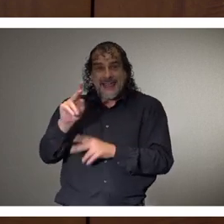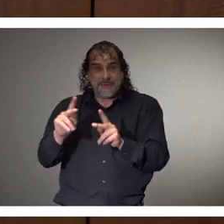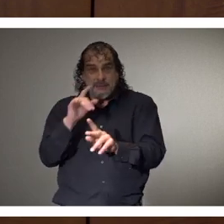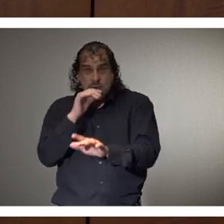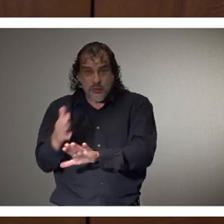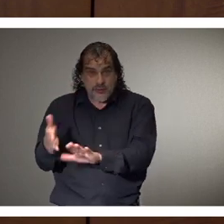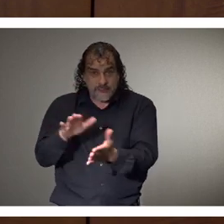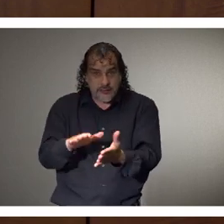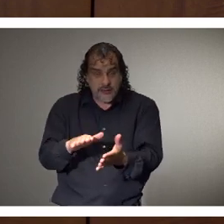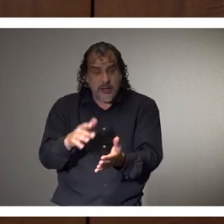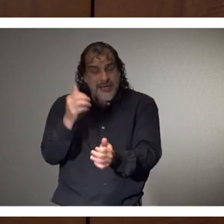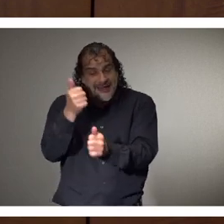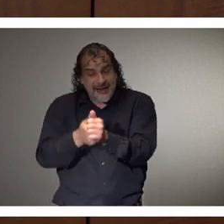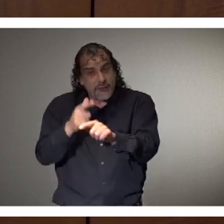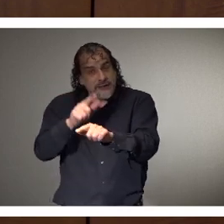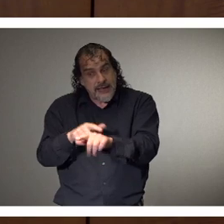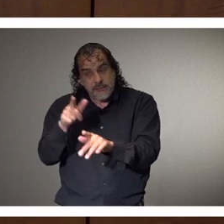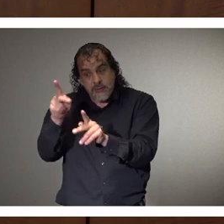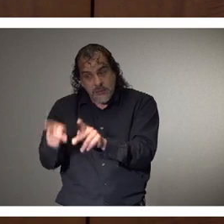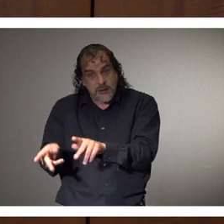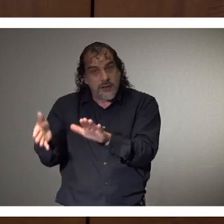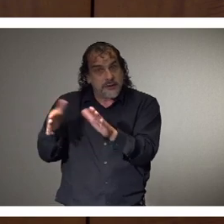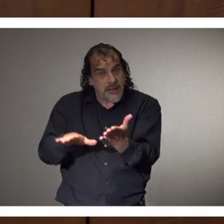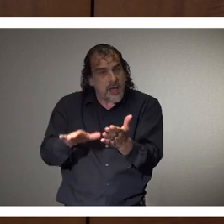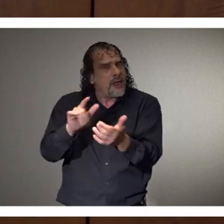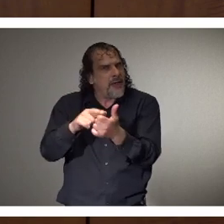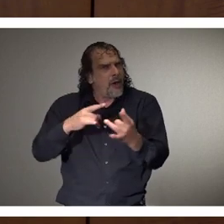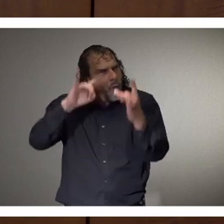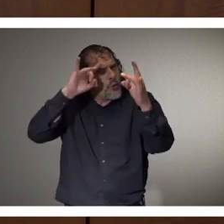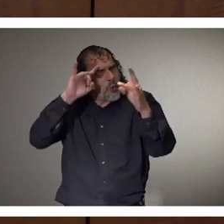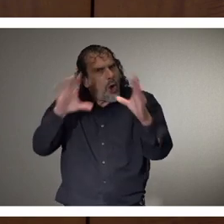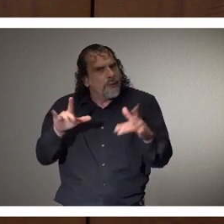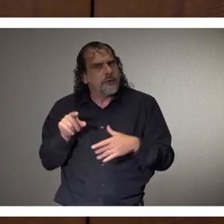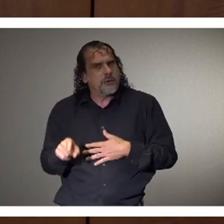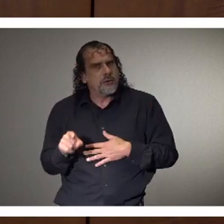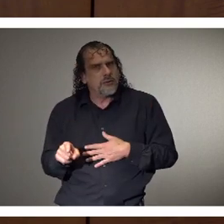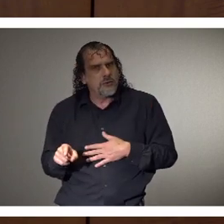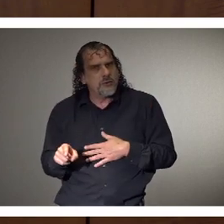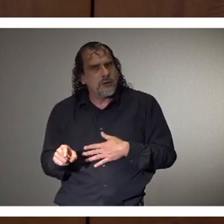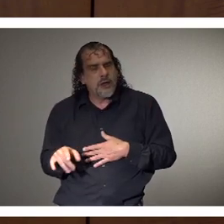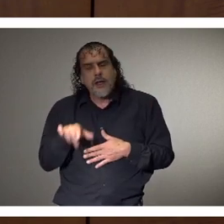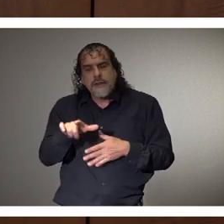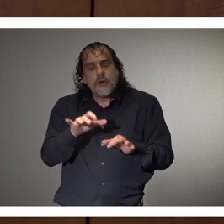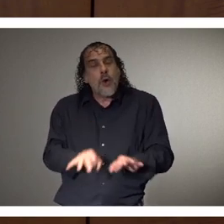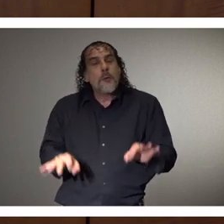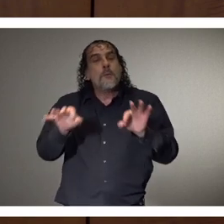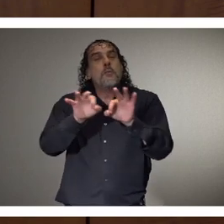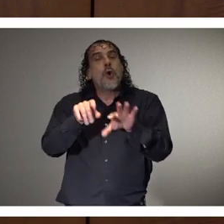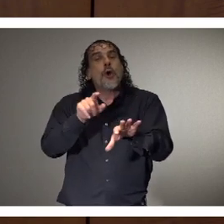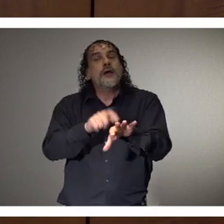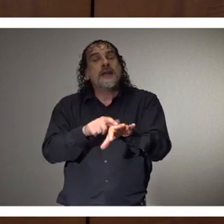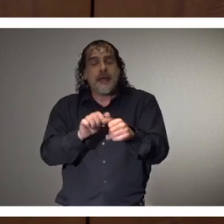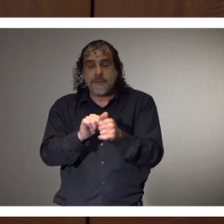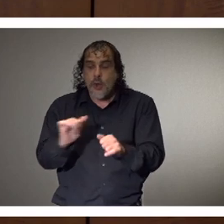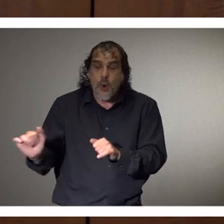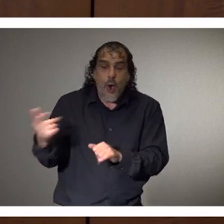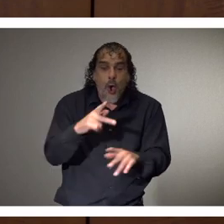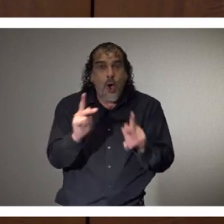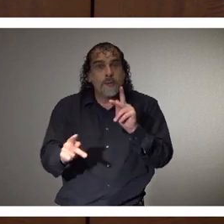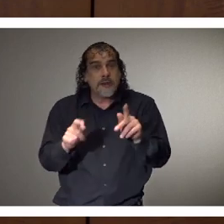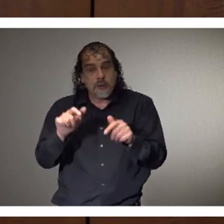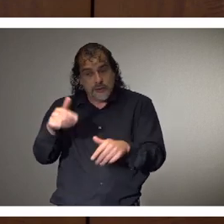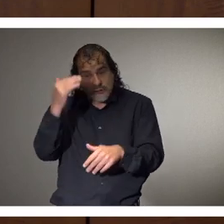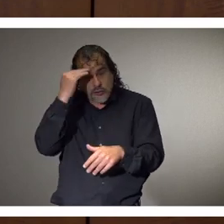is tragic. Um, this is a point in time where we all need to remember those things that we can do